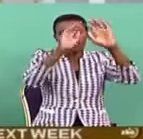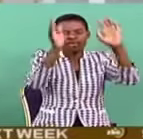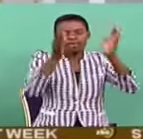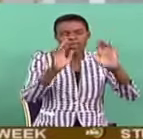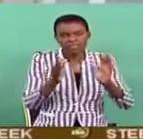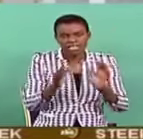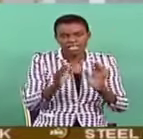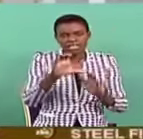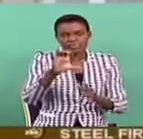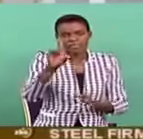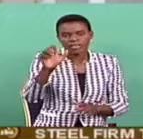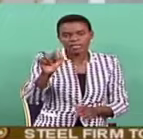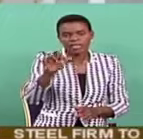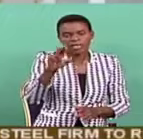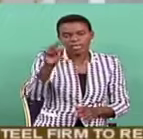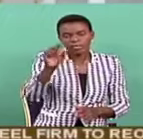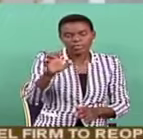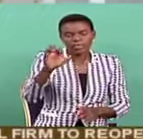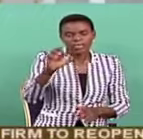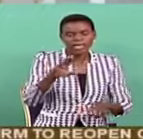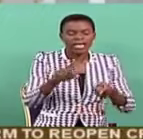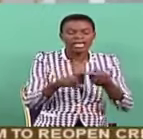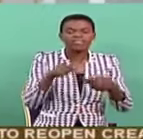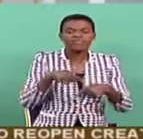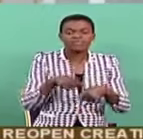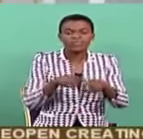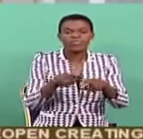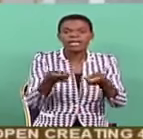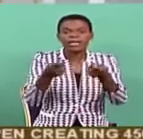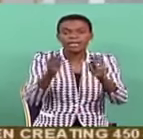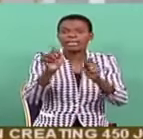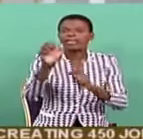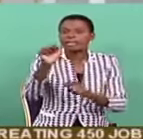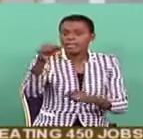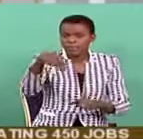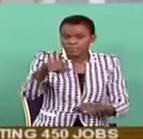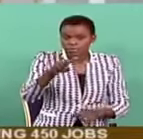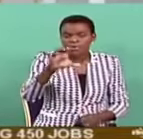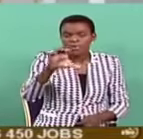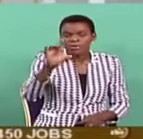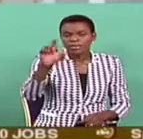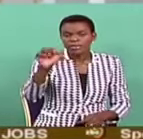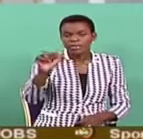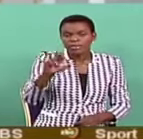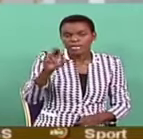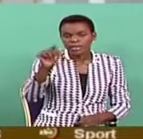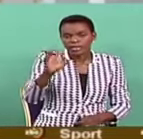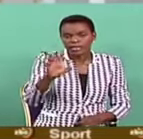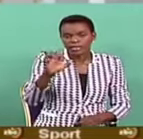as well as the AU Charter, as well as the UN